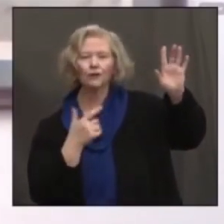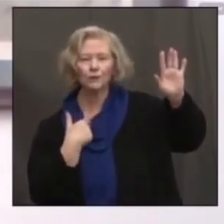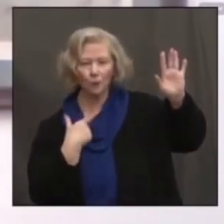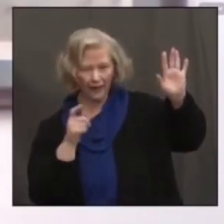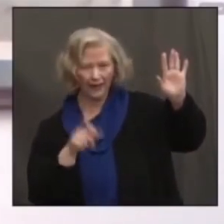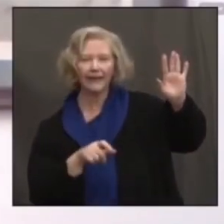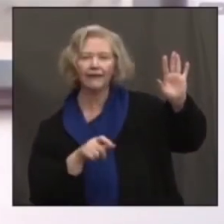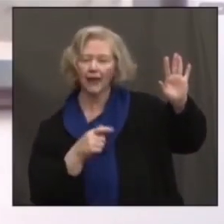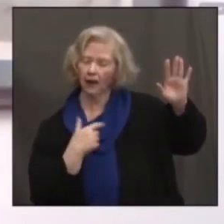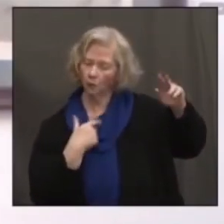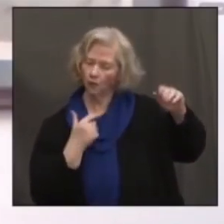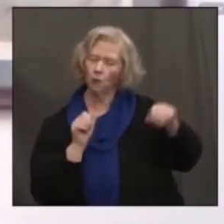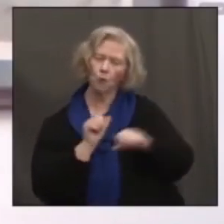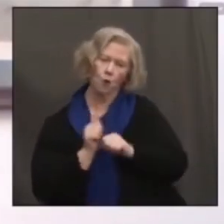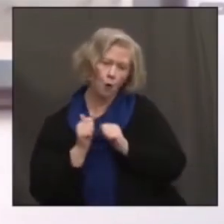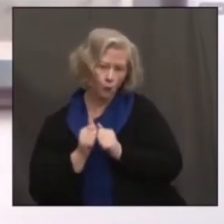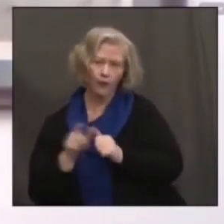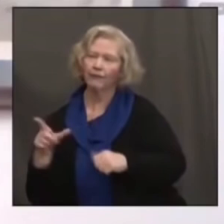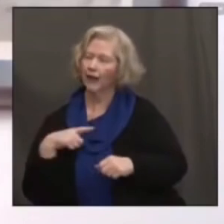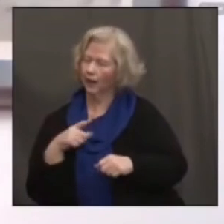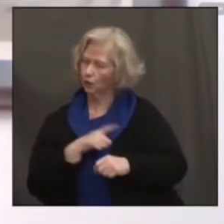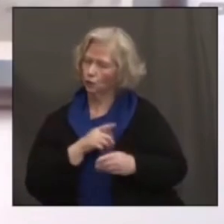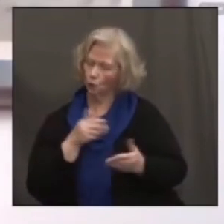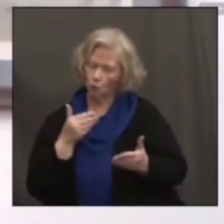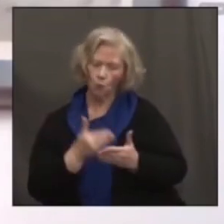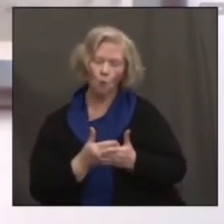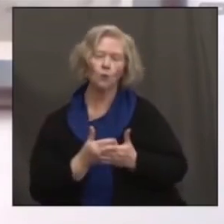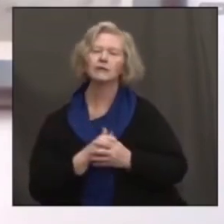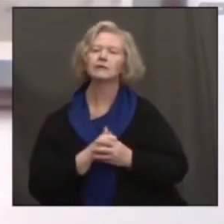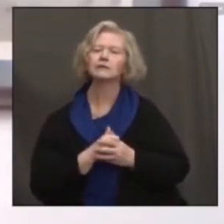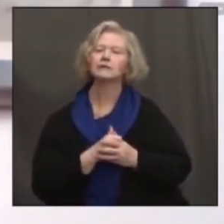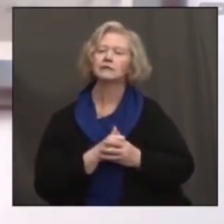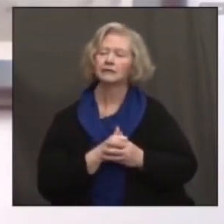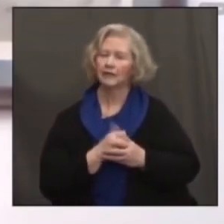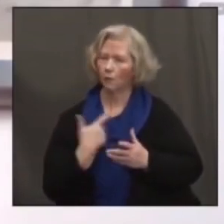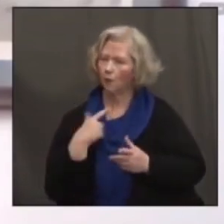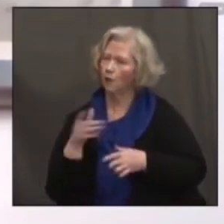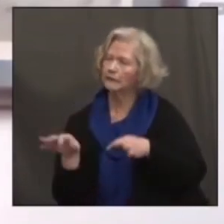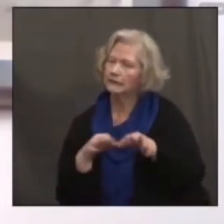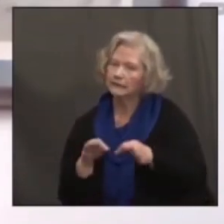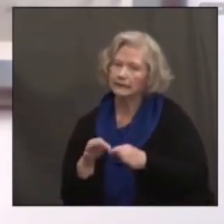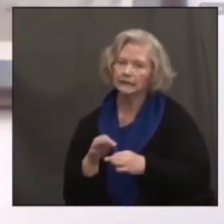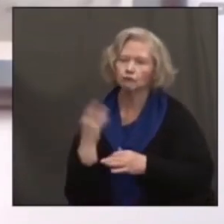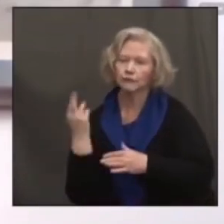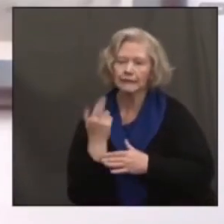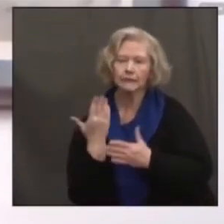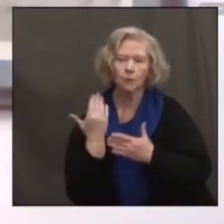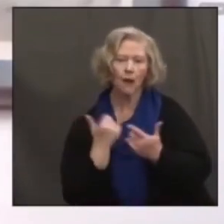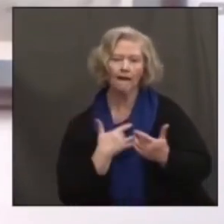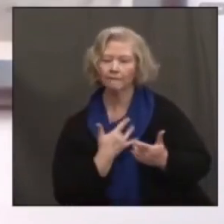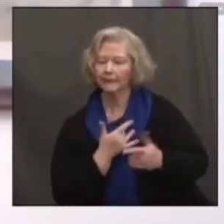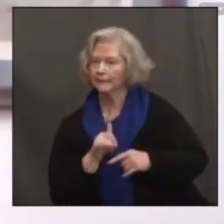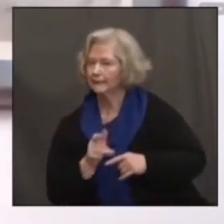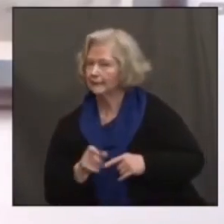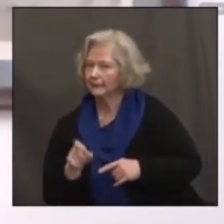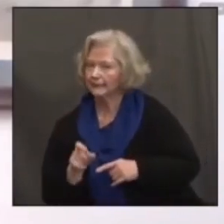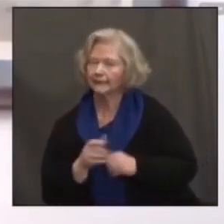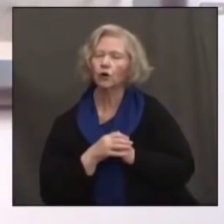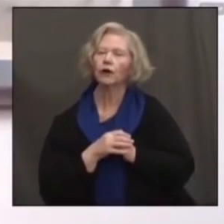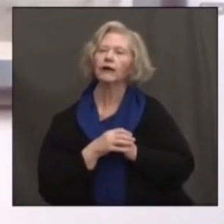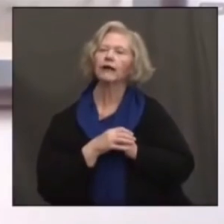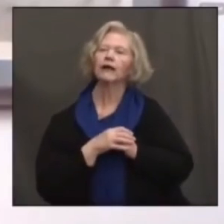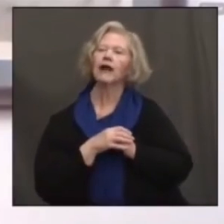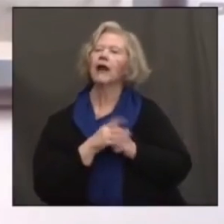closely with the legislature. We're going to provide them a full legal background. We're going to give them a sense of what are the executive orders